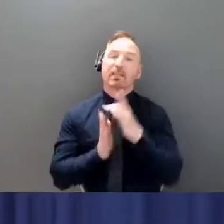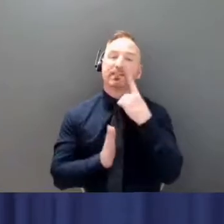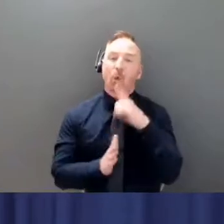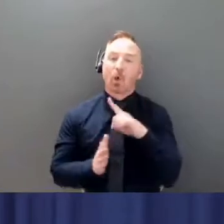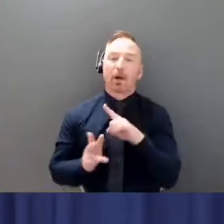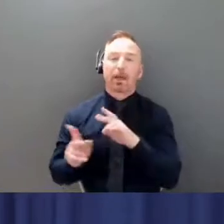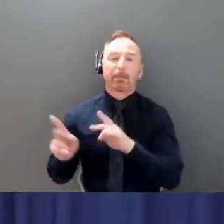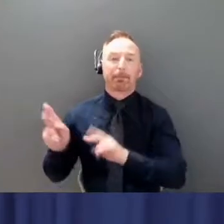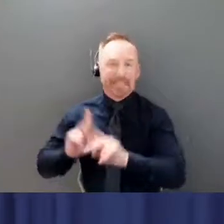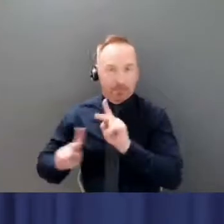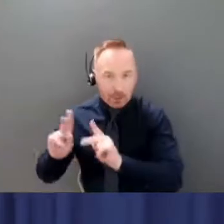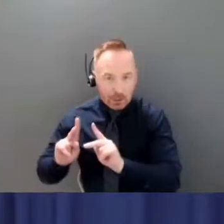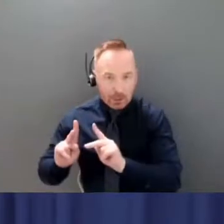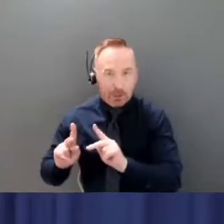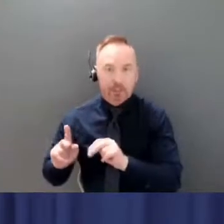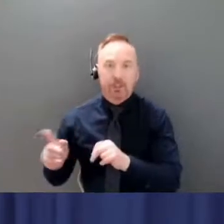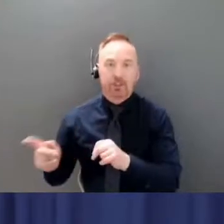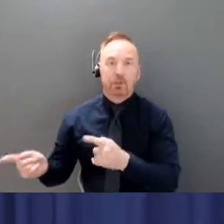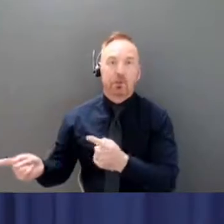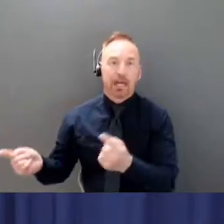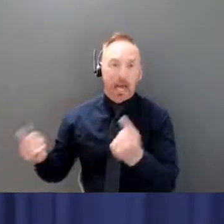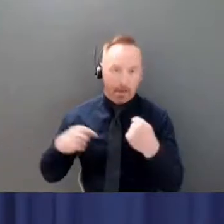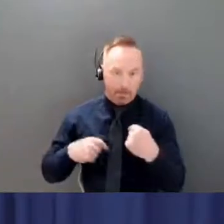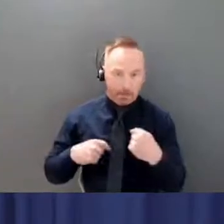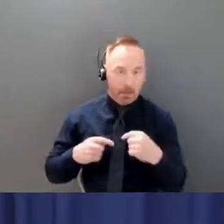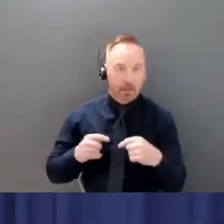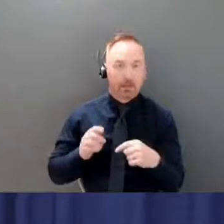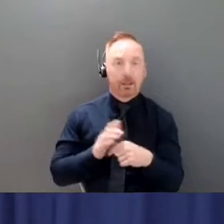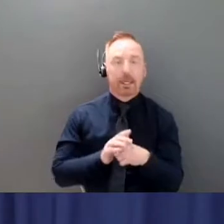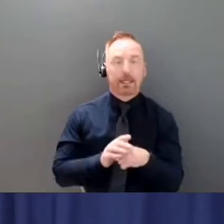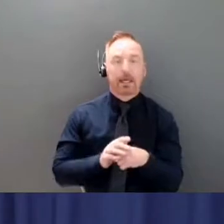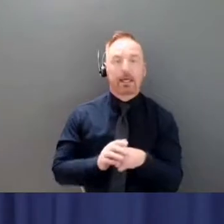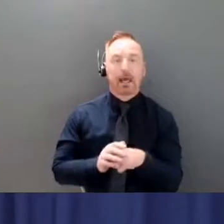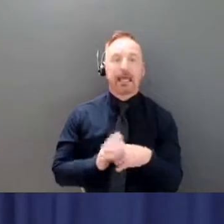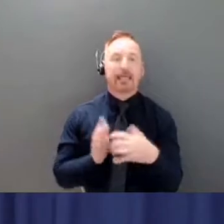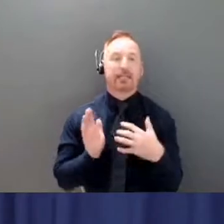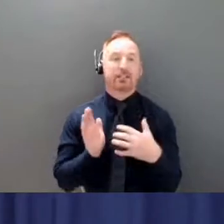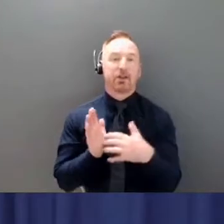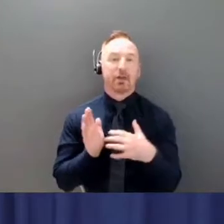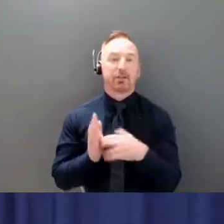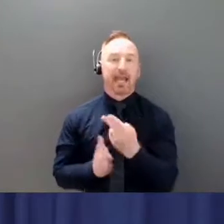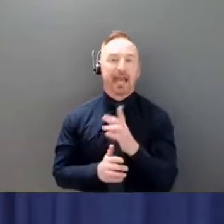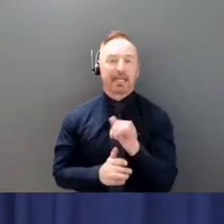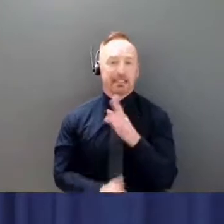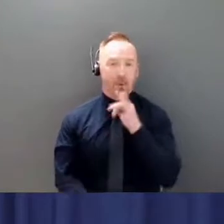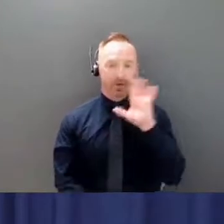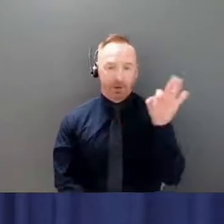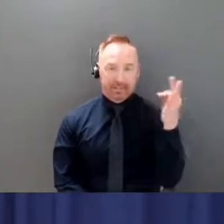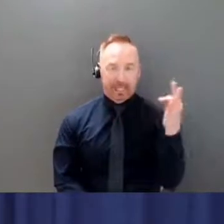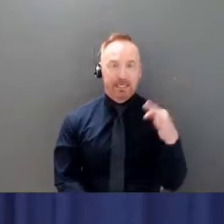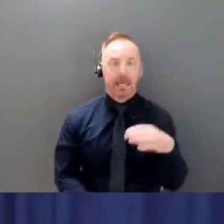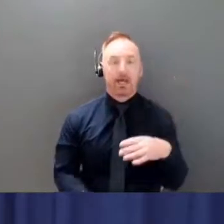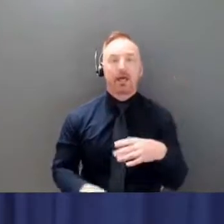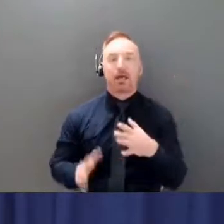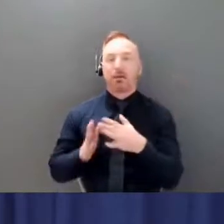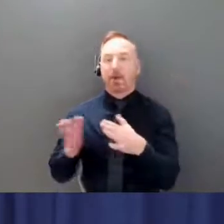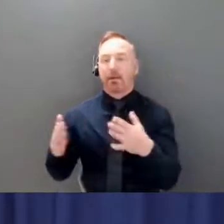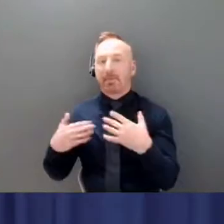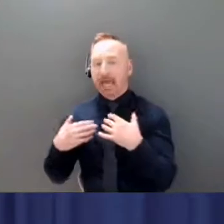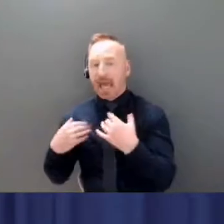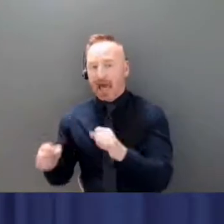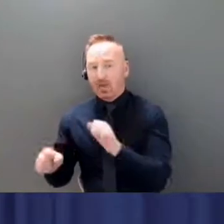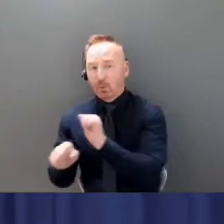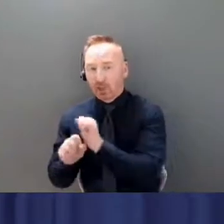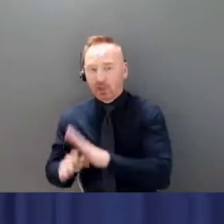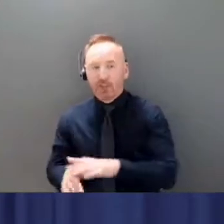including, as Dr. Hanley has said, public health workers, social workers, contact tracers,